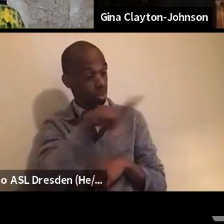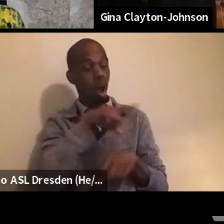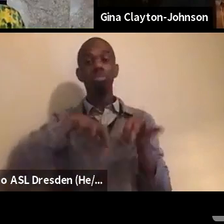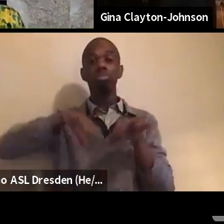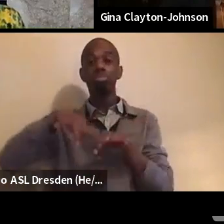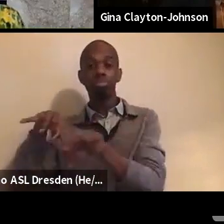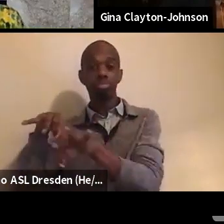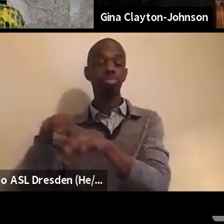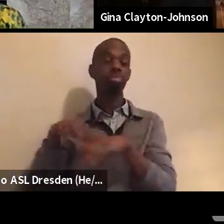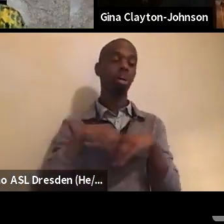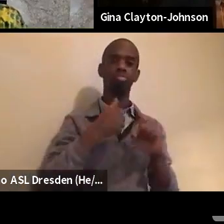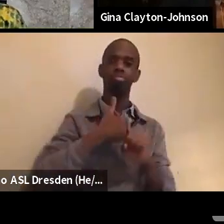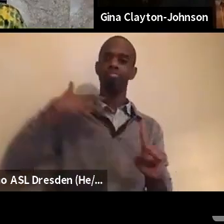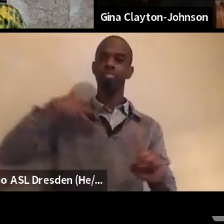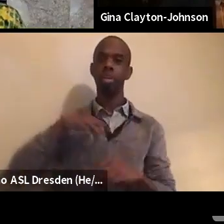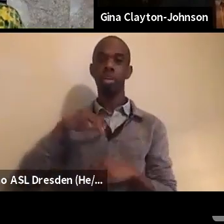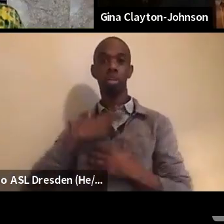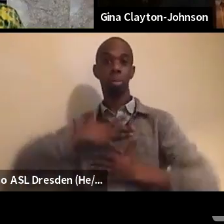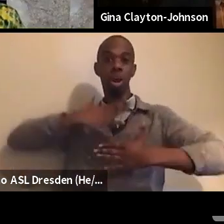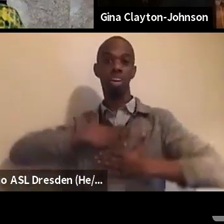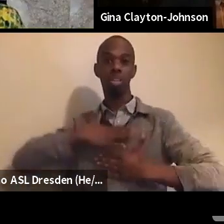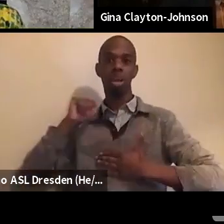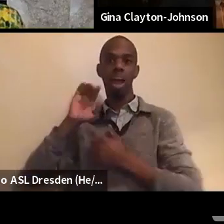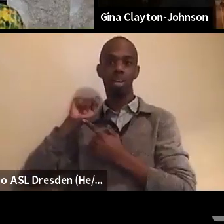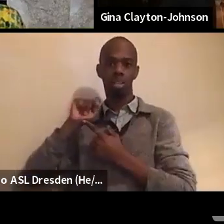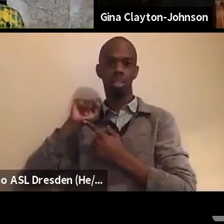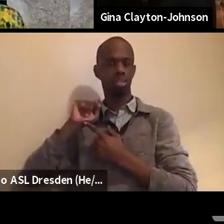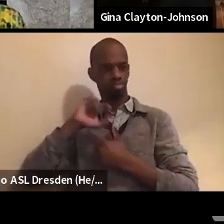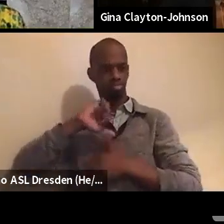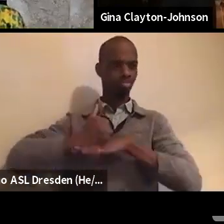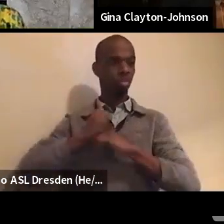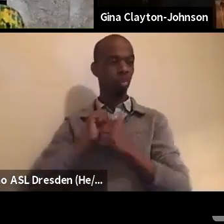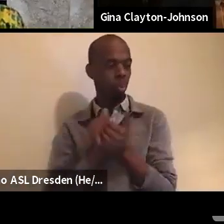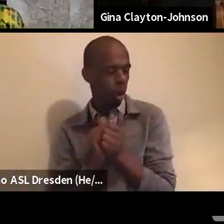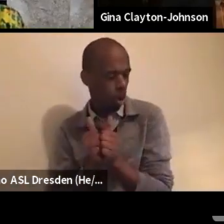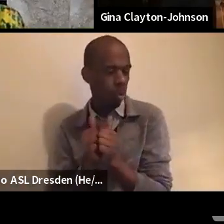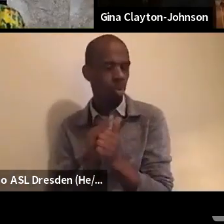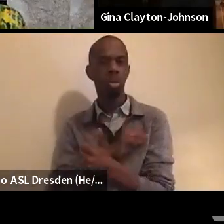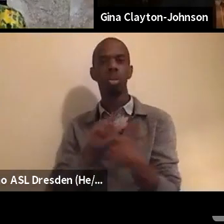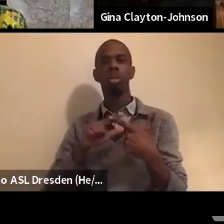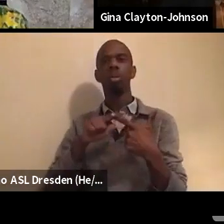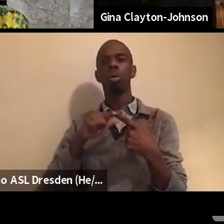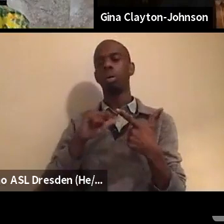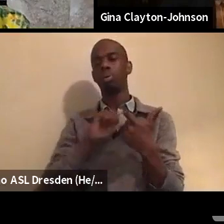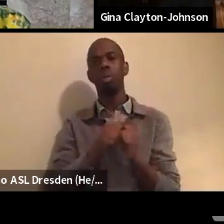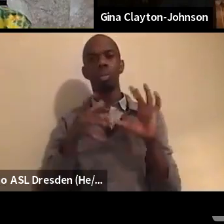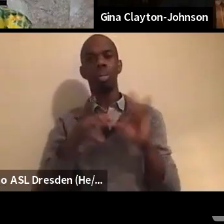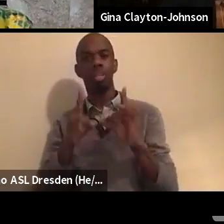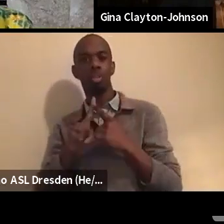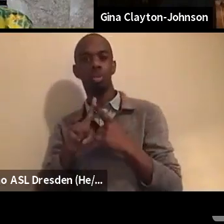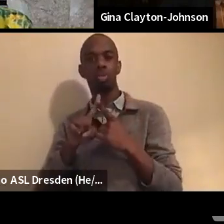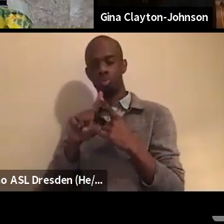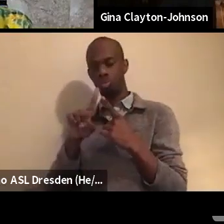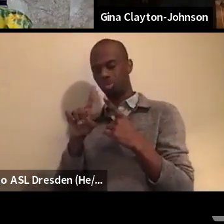What's the vision behind it? And how does it relate to this question of abolition?